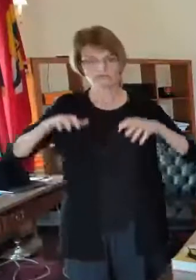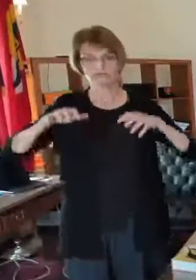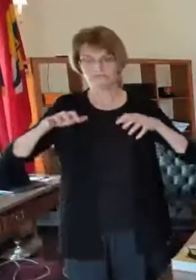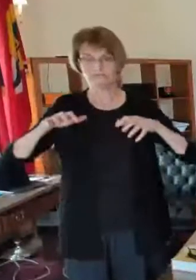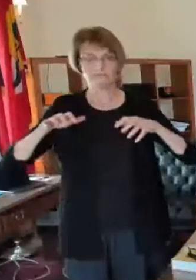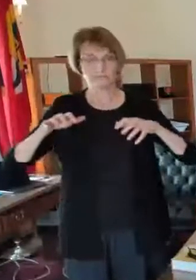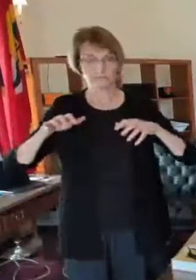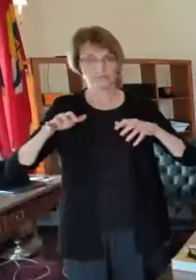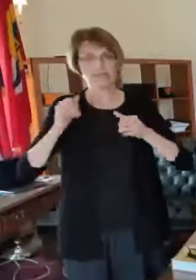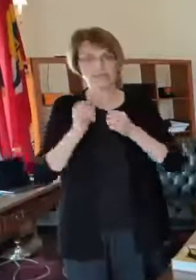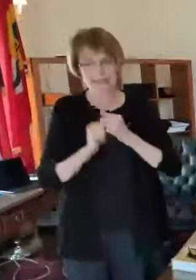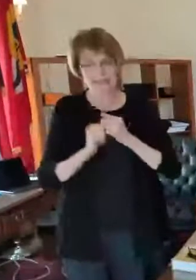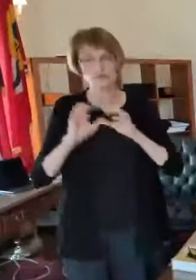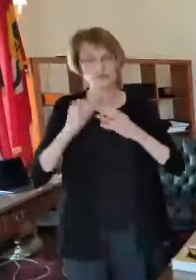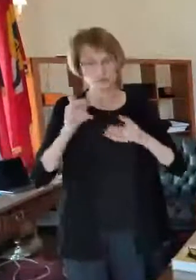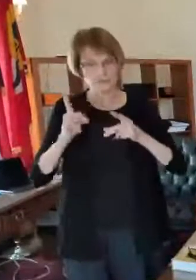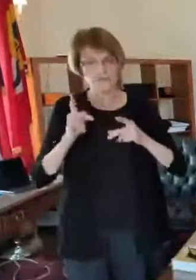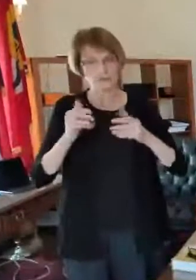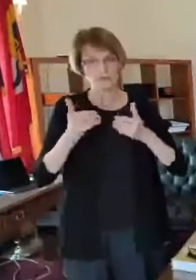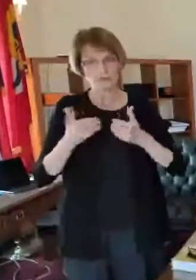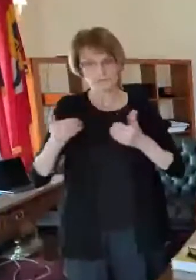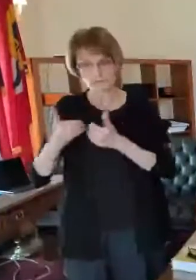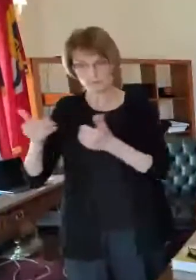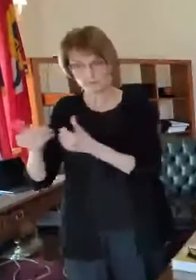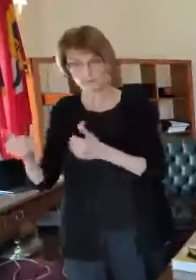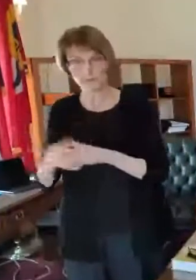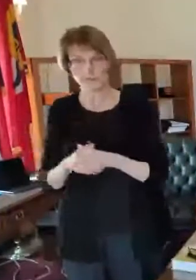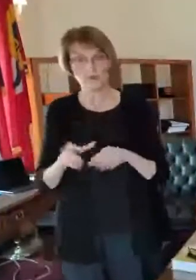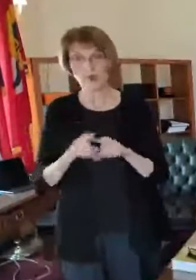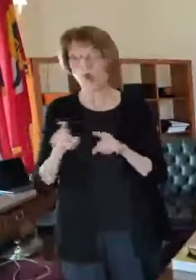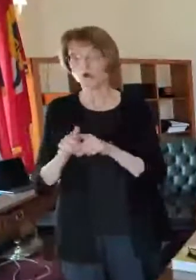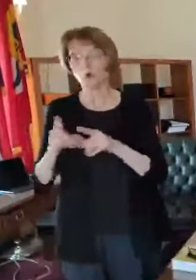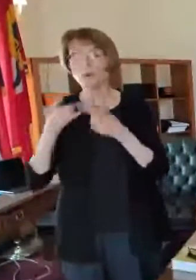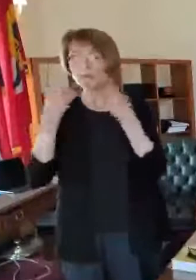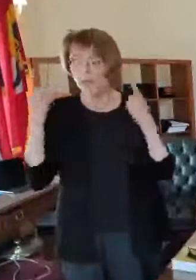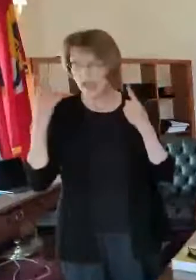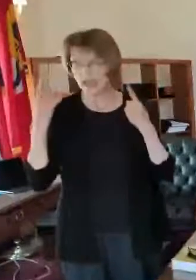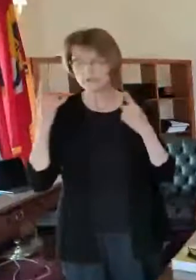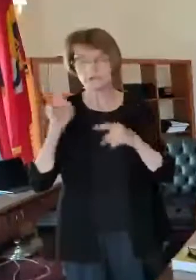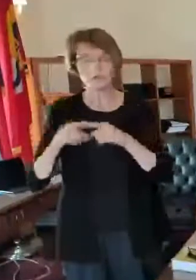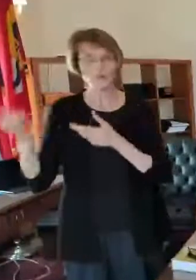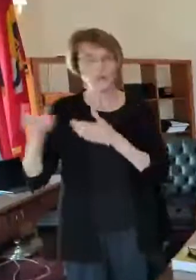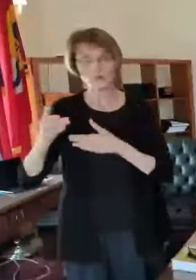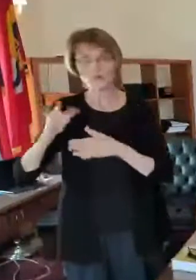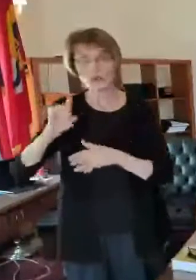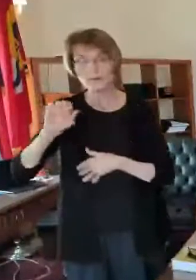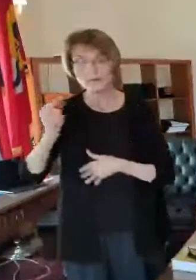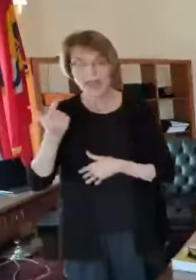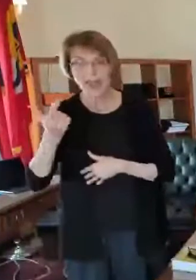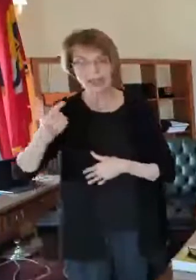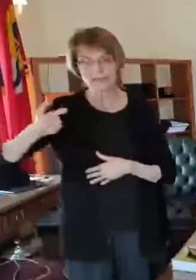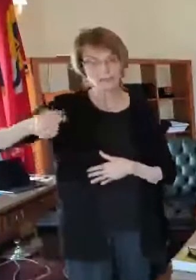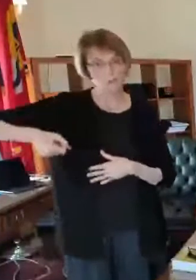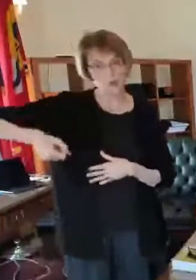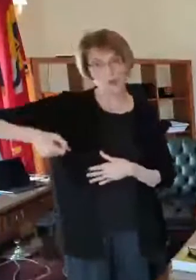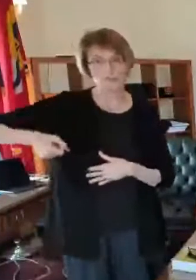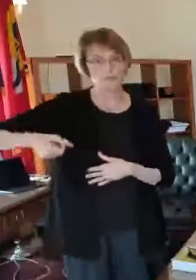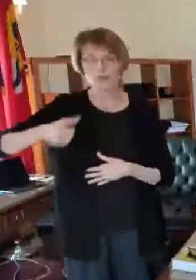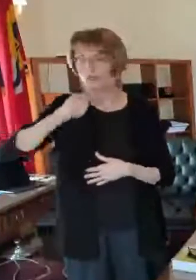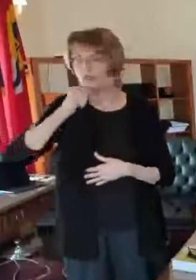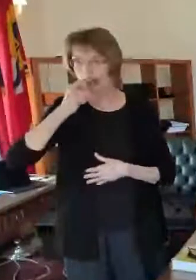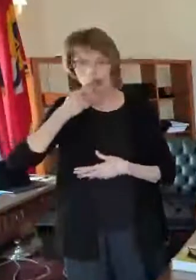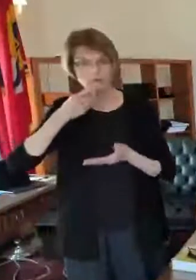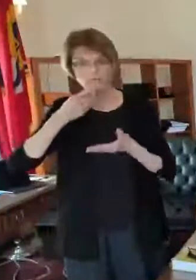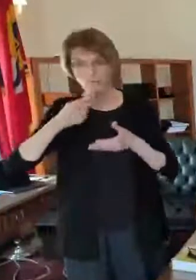group of people so and mask wearing inside no bags can come in no purses because they're not going to check